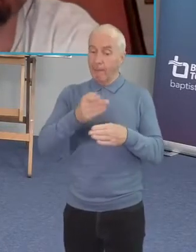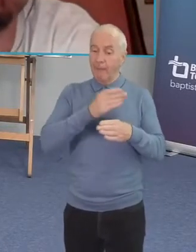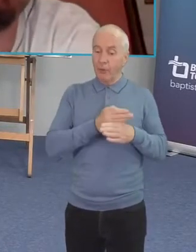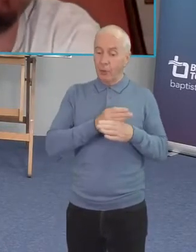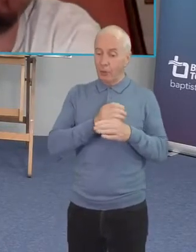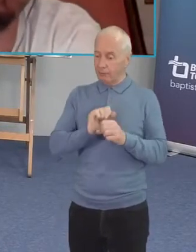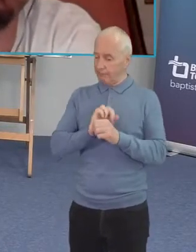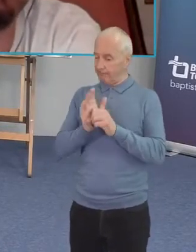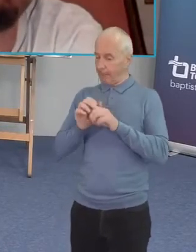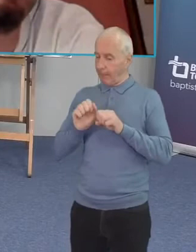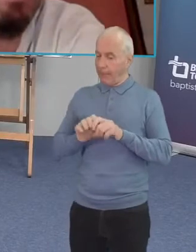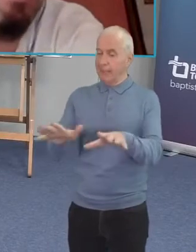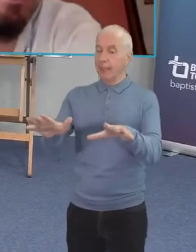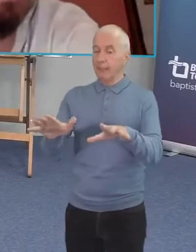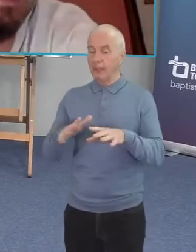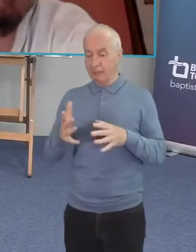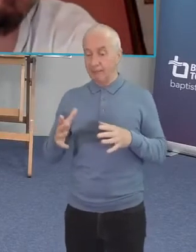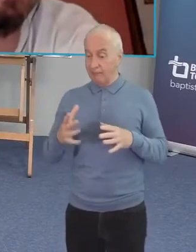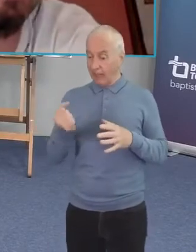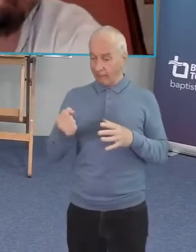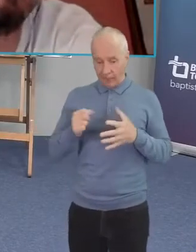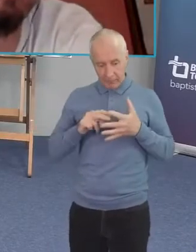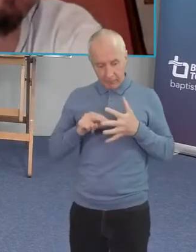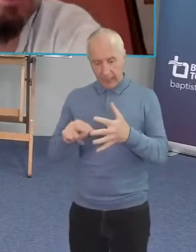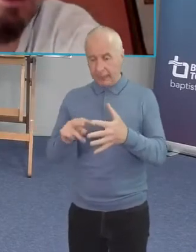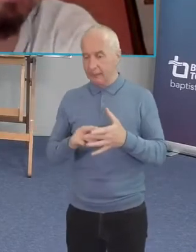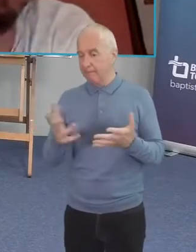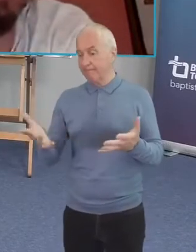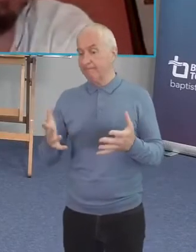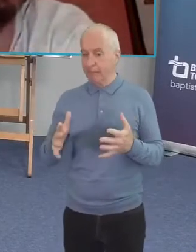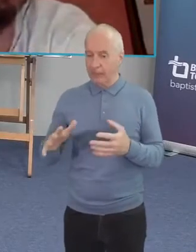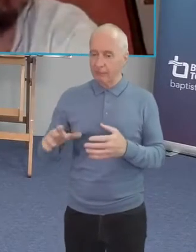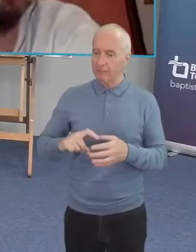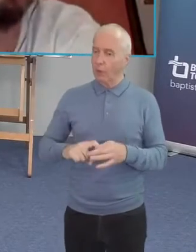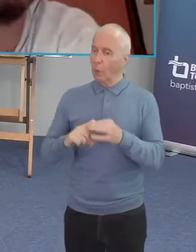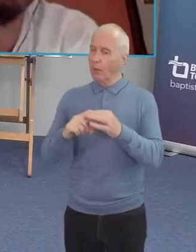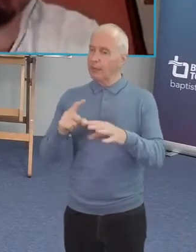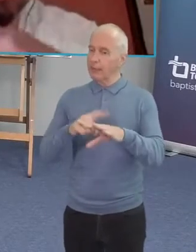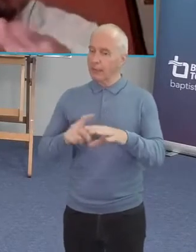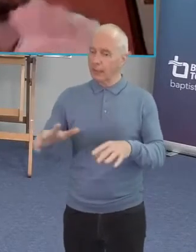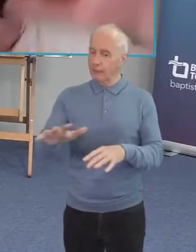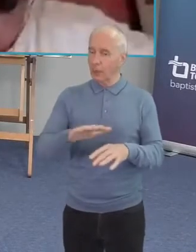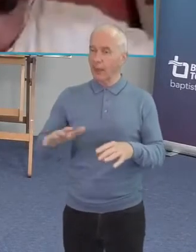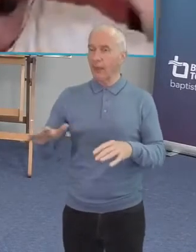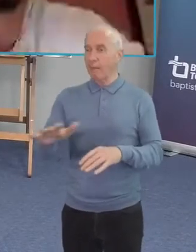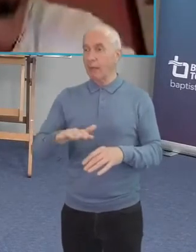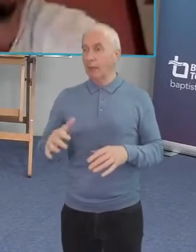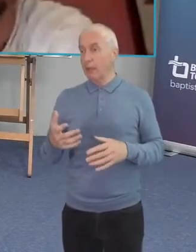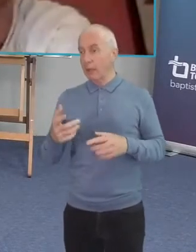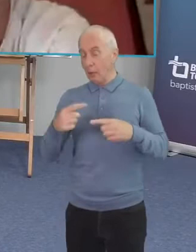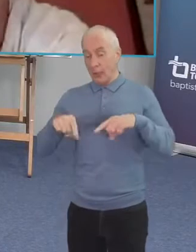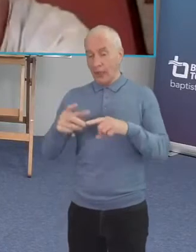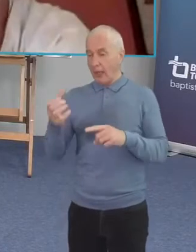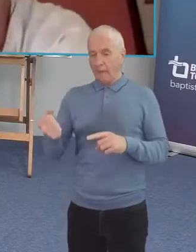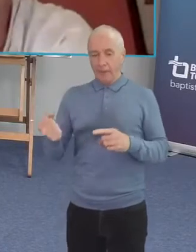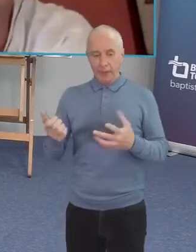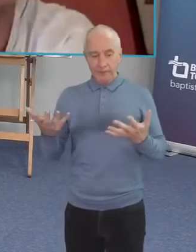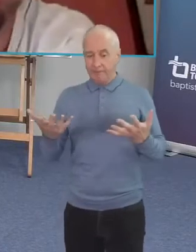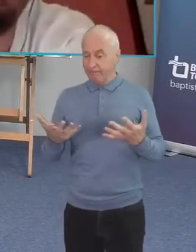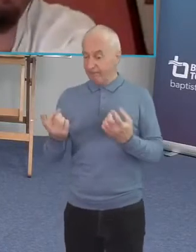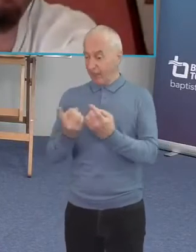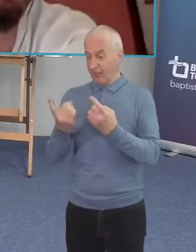time with our family and we've got all our blacksmithing equipment to turn the guns and the garden tools so we can just pull our bus up and